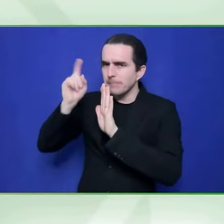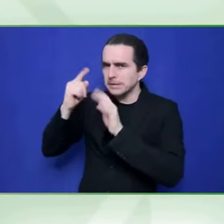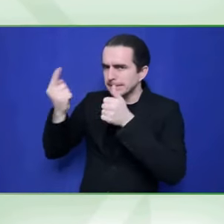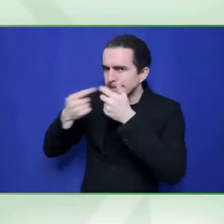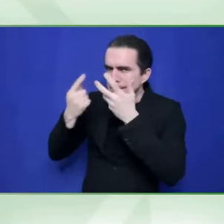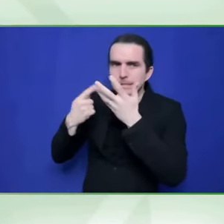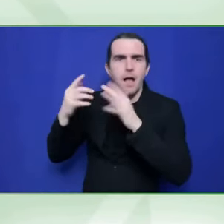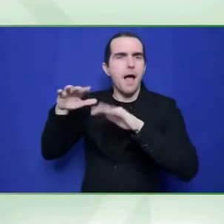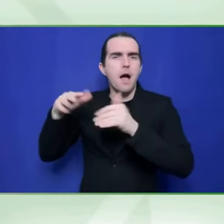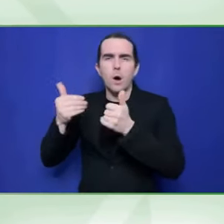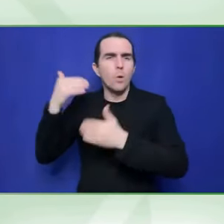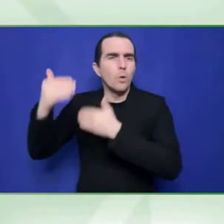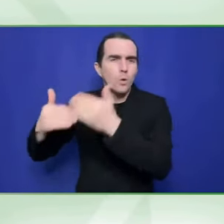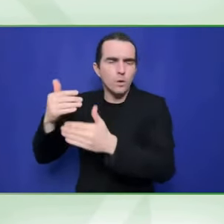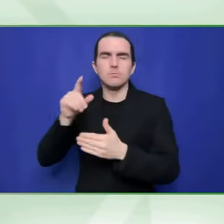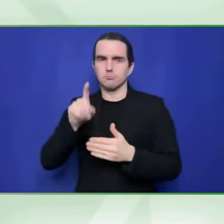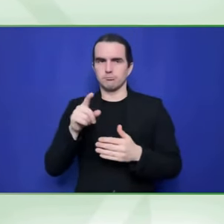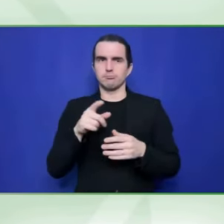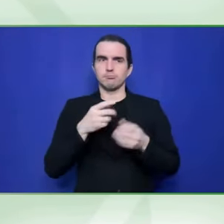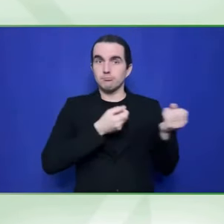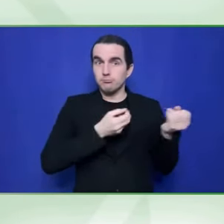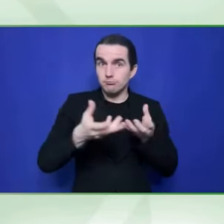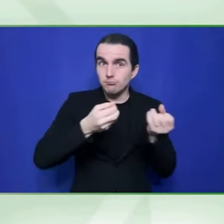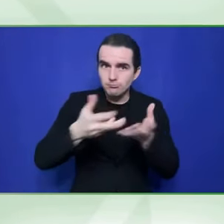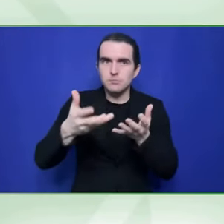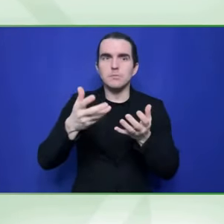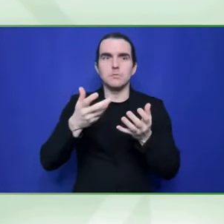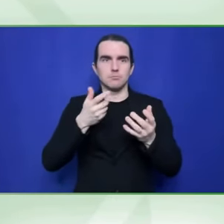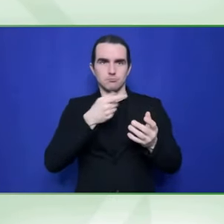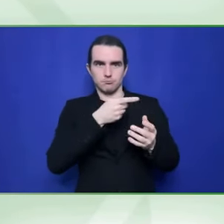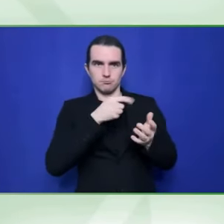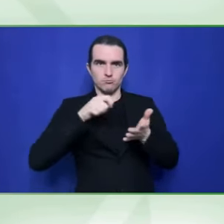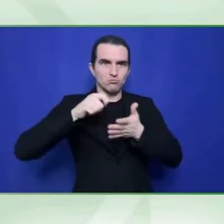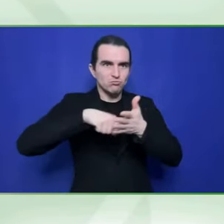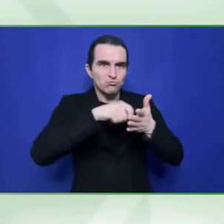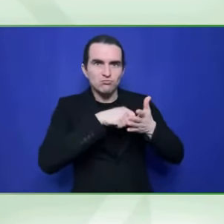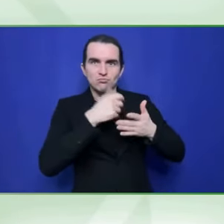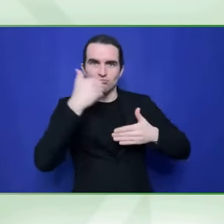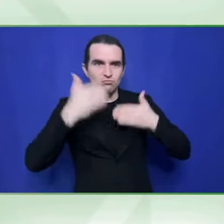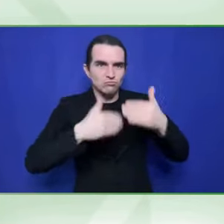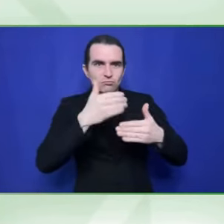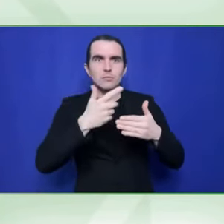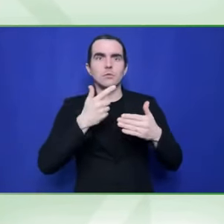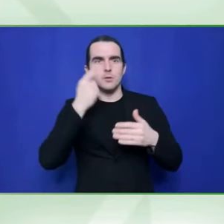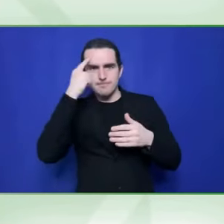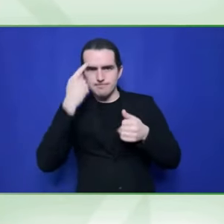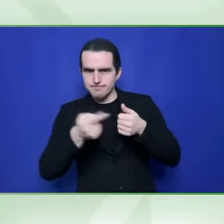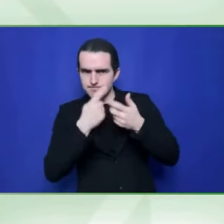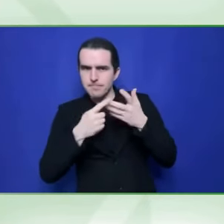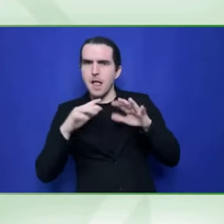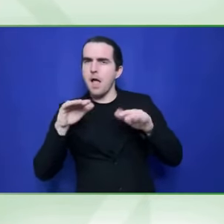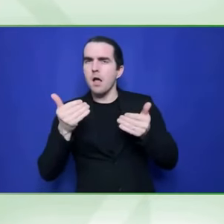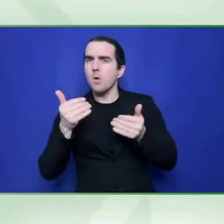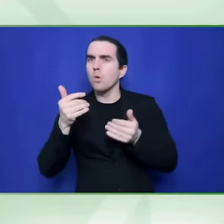top. If they're not, they're letting their suppliers off the hook and change, it really isn't going to occur. This is, these are all empty words.